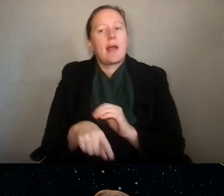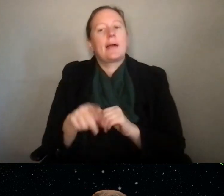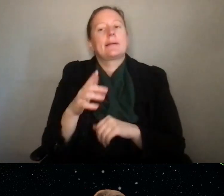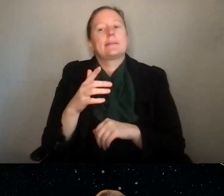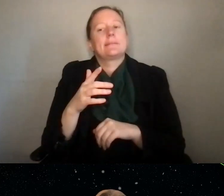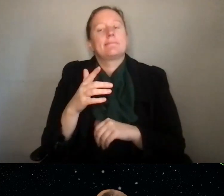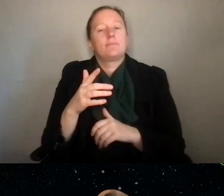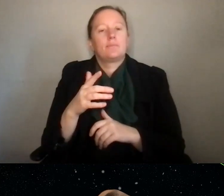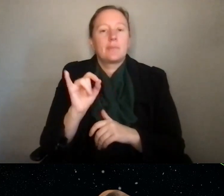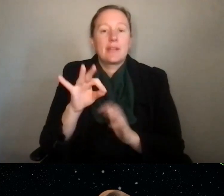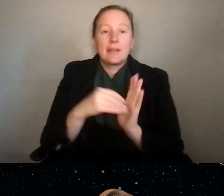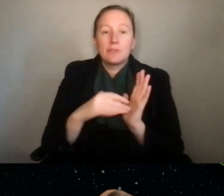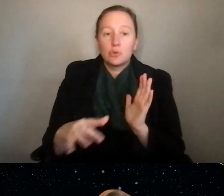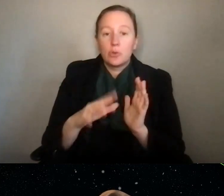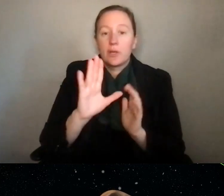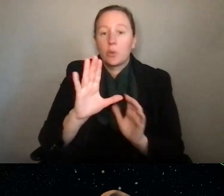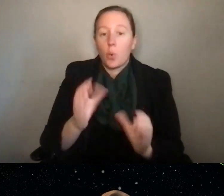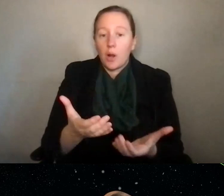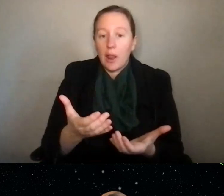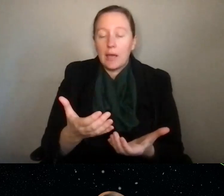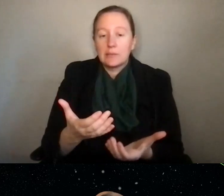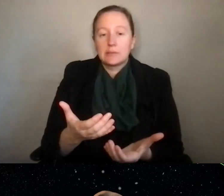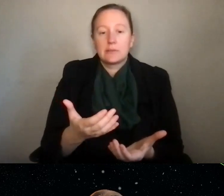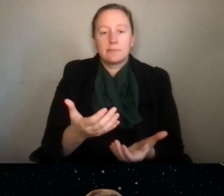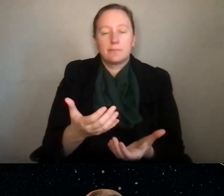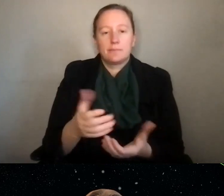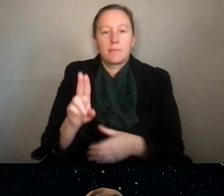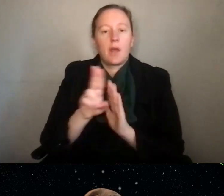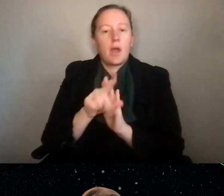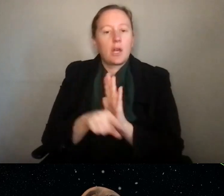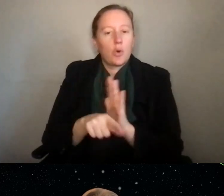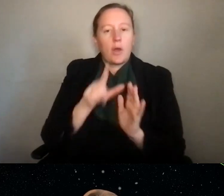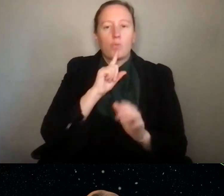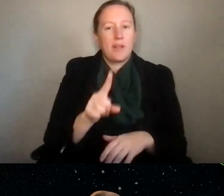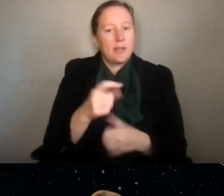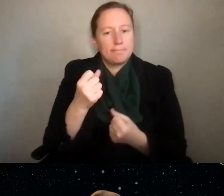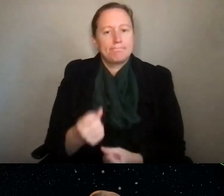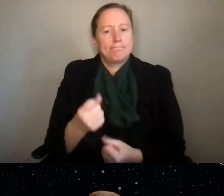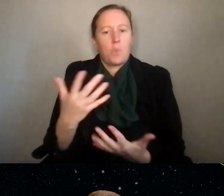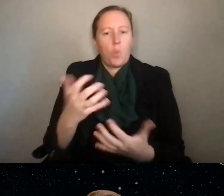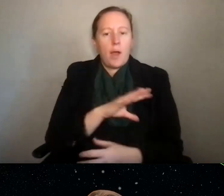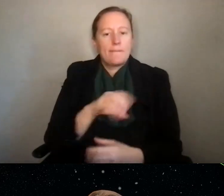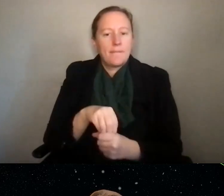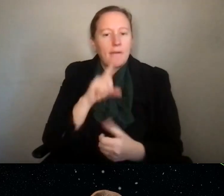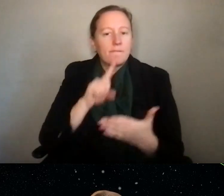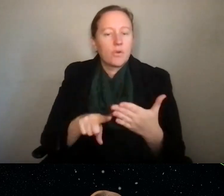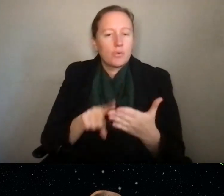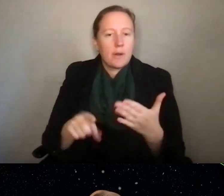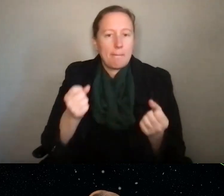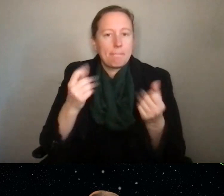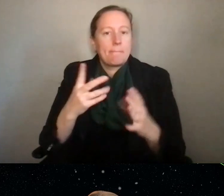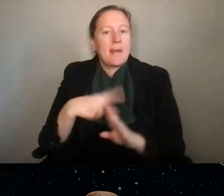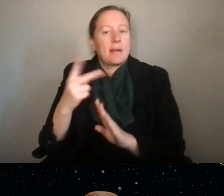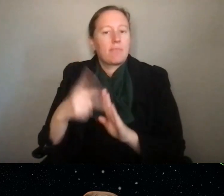So you have a student in your class, an undergrad who is really promising and wants to get involved in research. A lot of programs